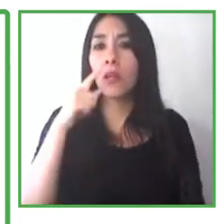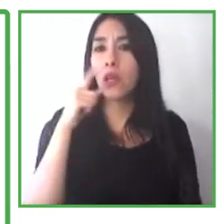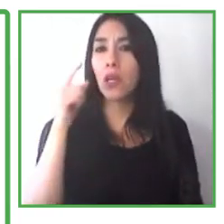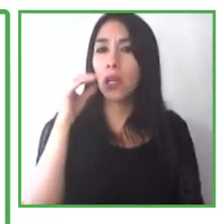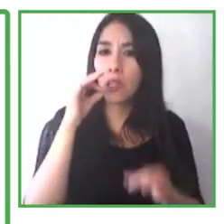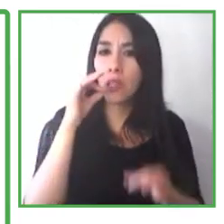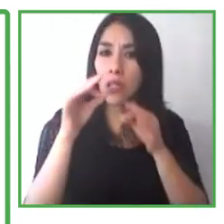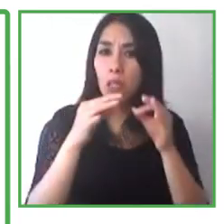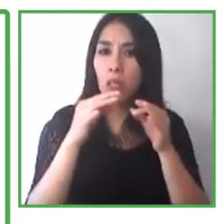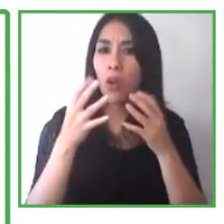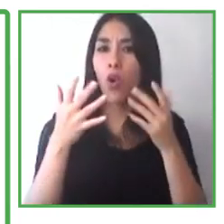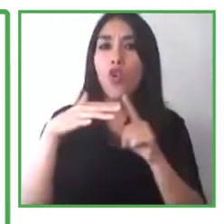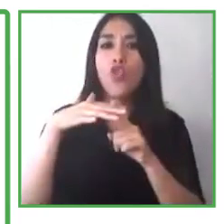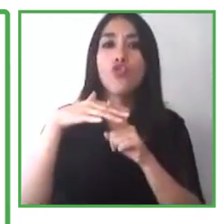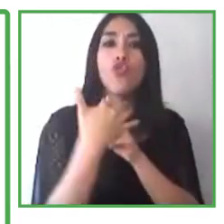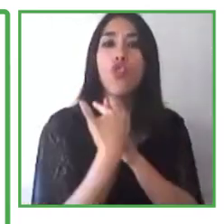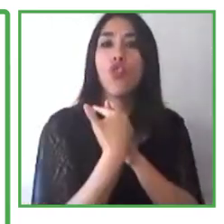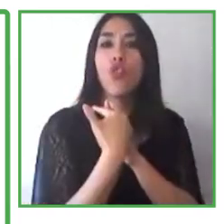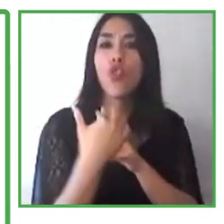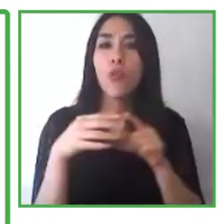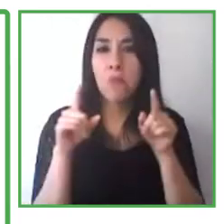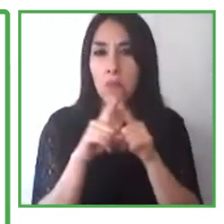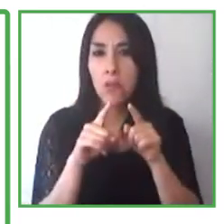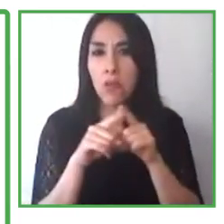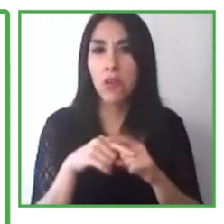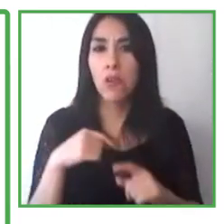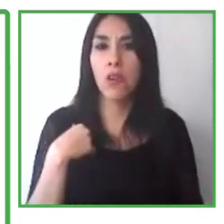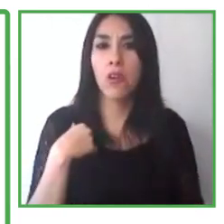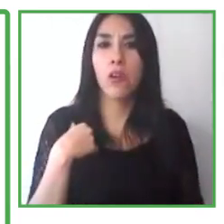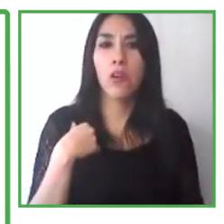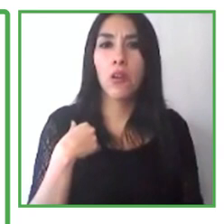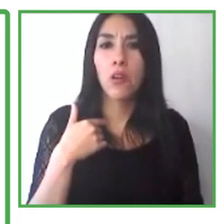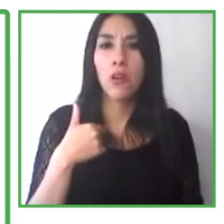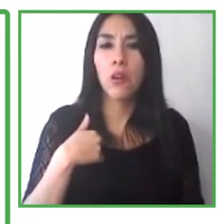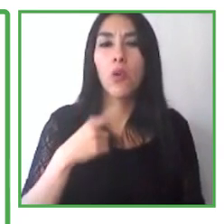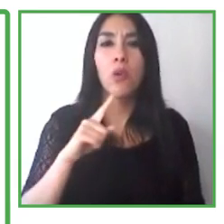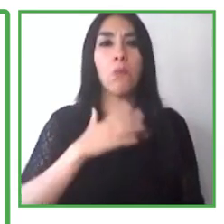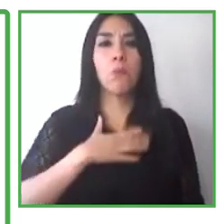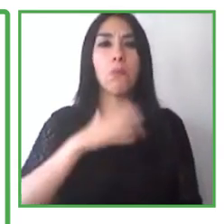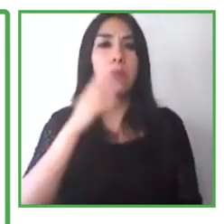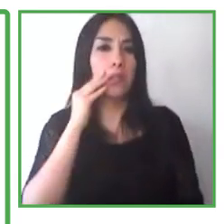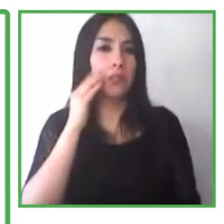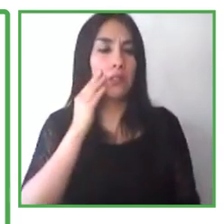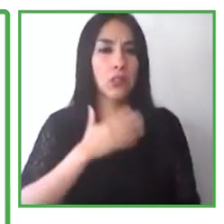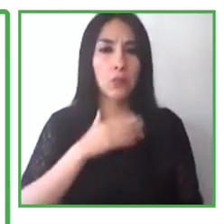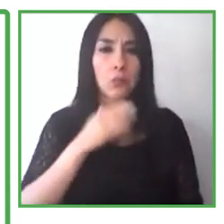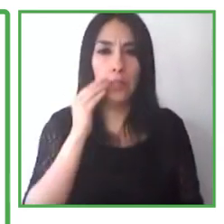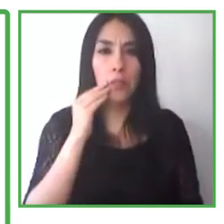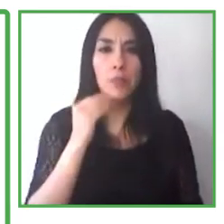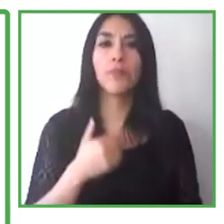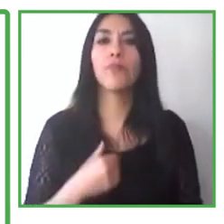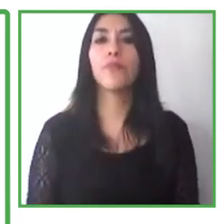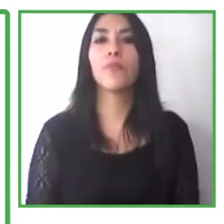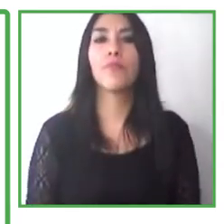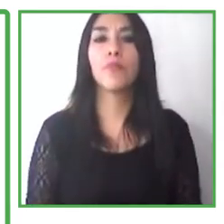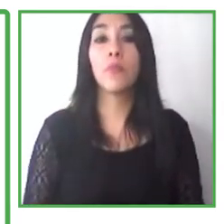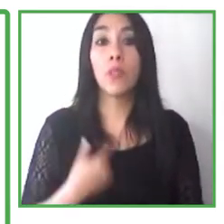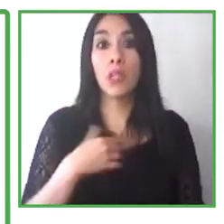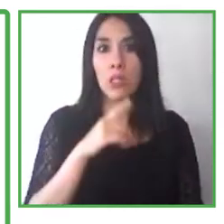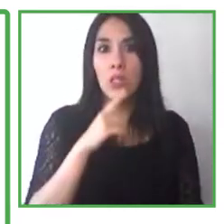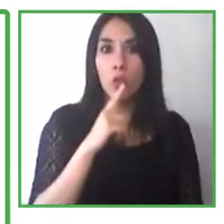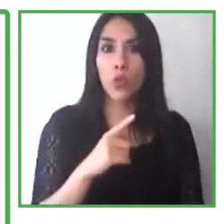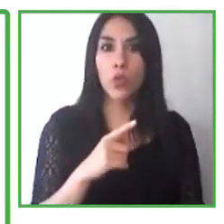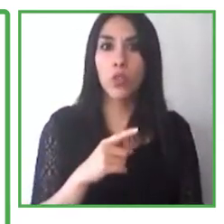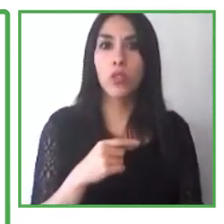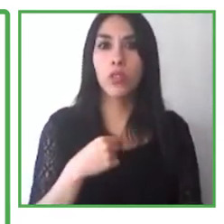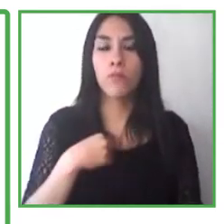user, I don't recall having any major accessibility issues in any